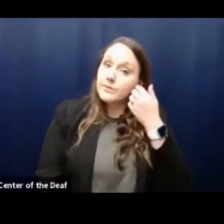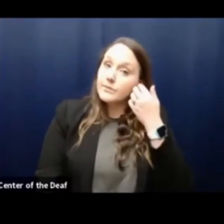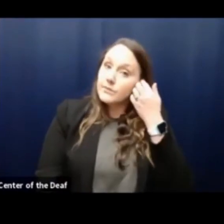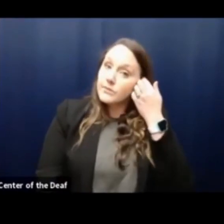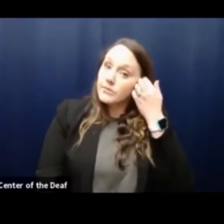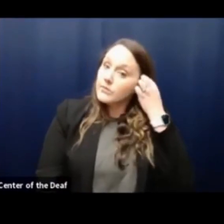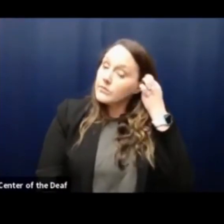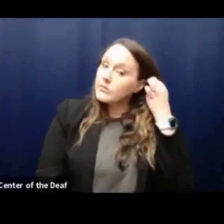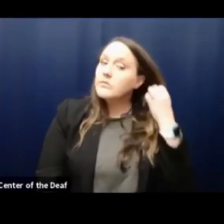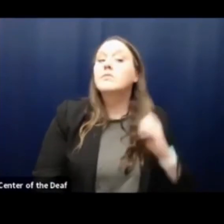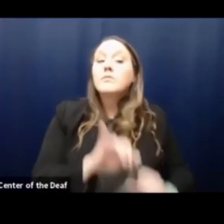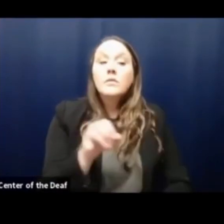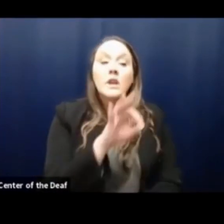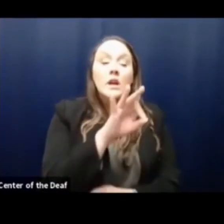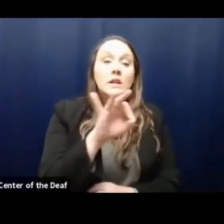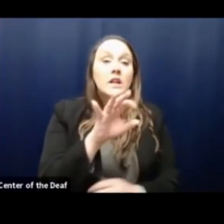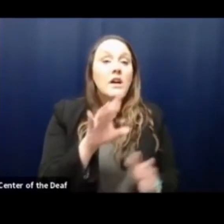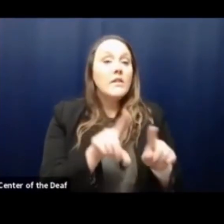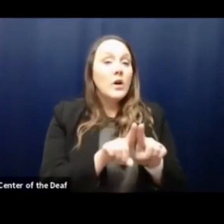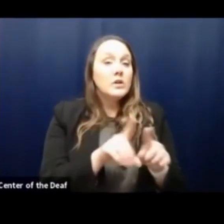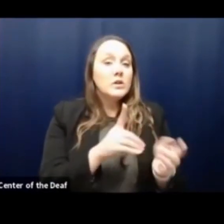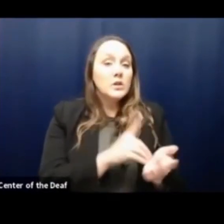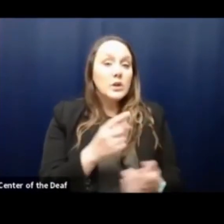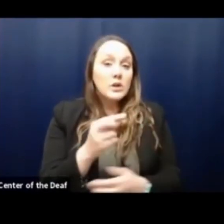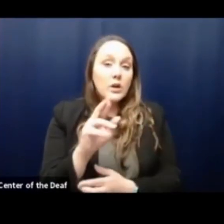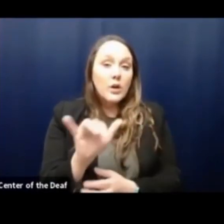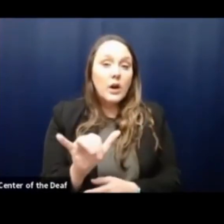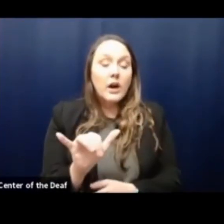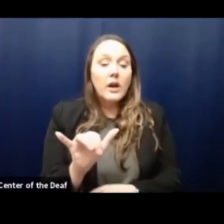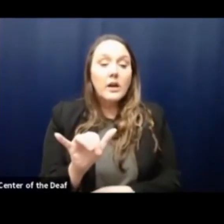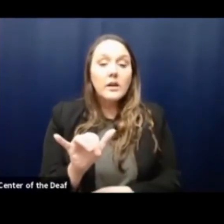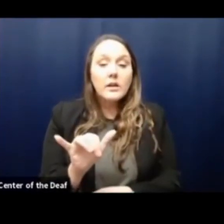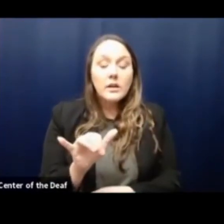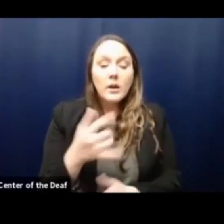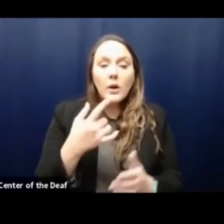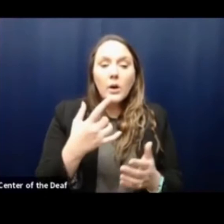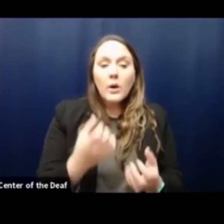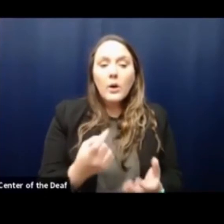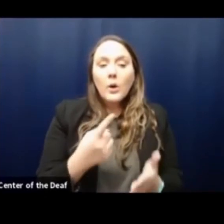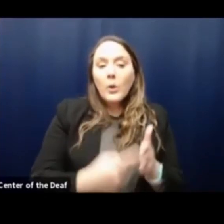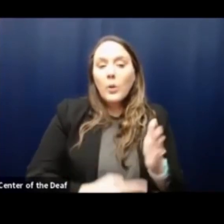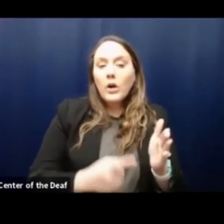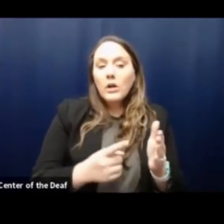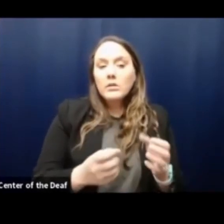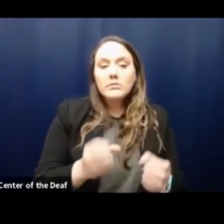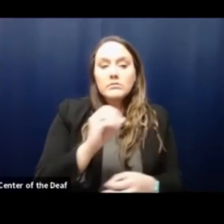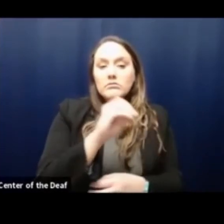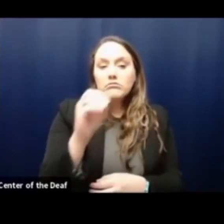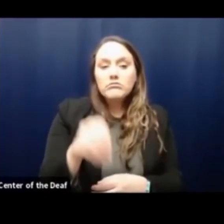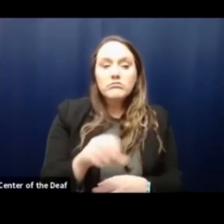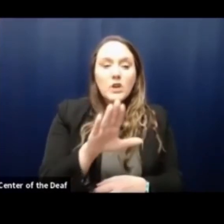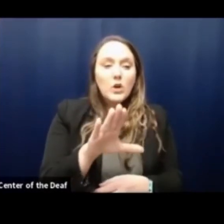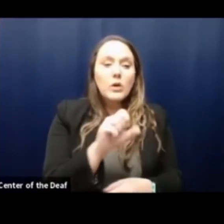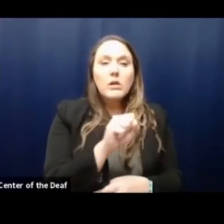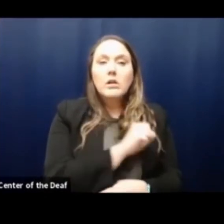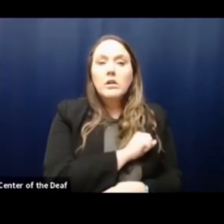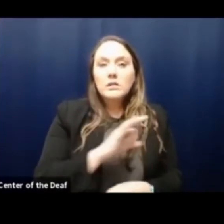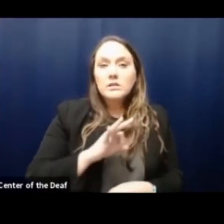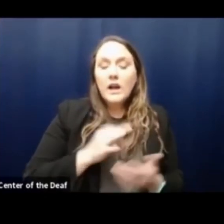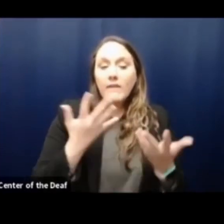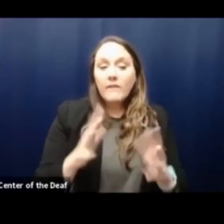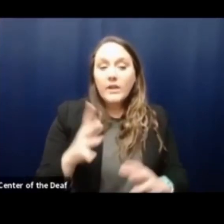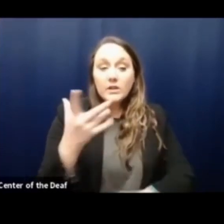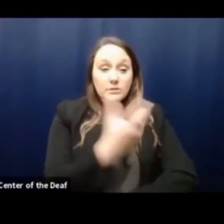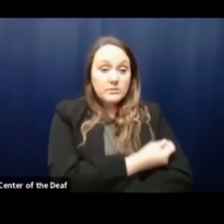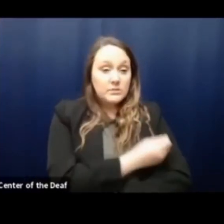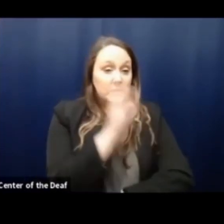Jeff's next question also for Dr. Gray was, what fraction of your staff has been vaccinated and will you open